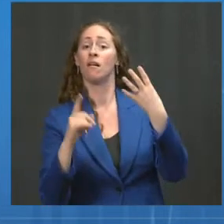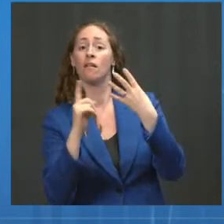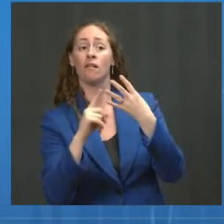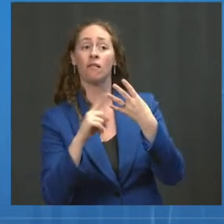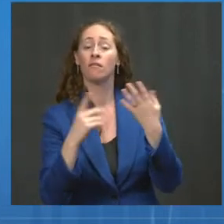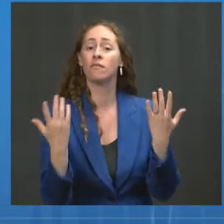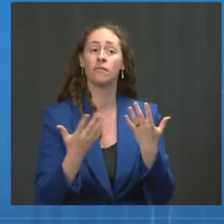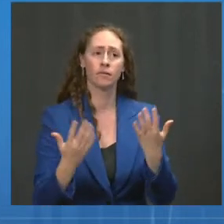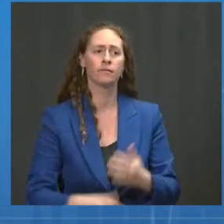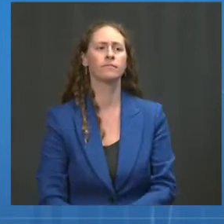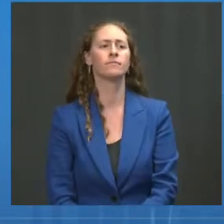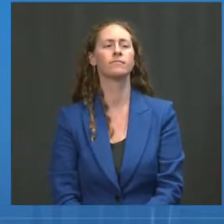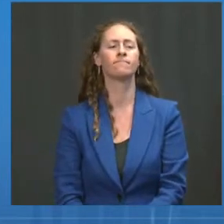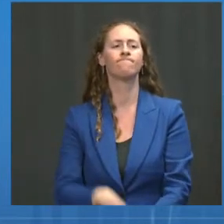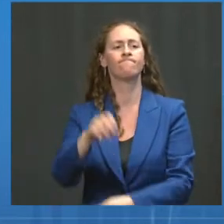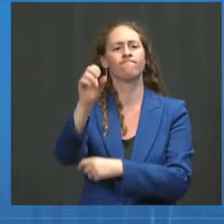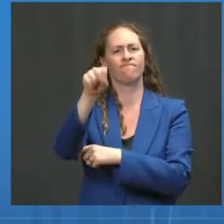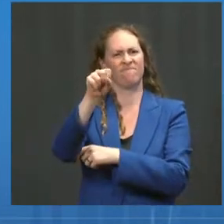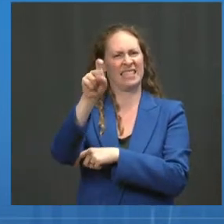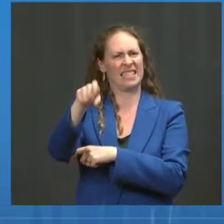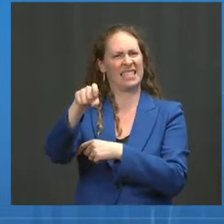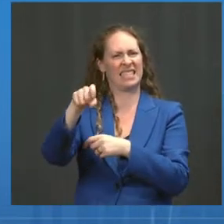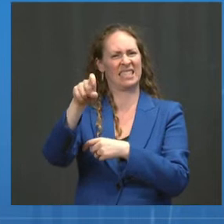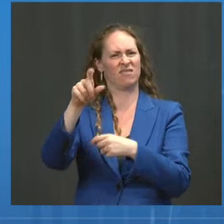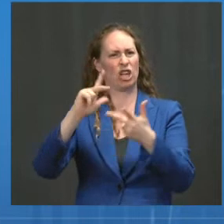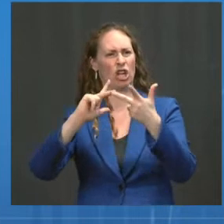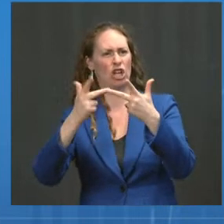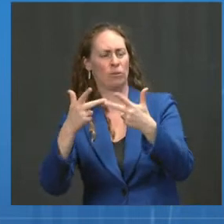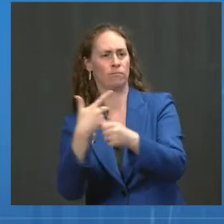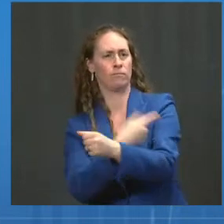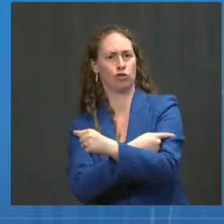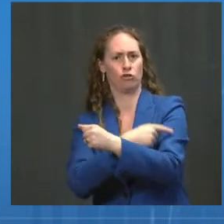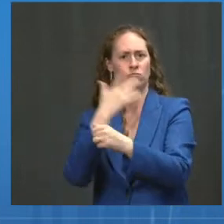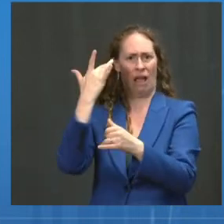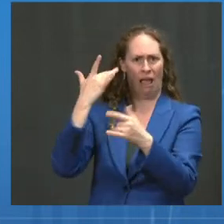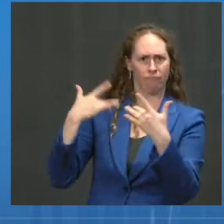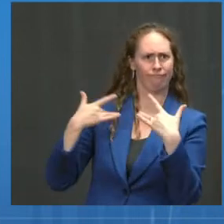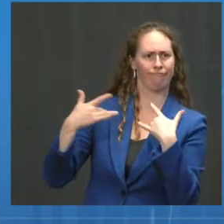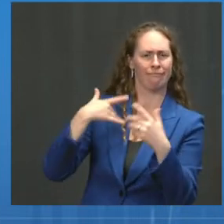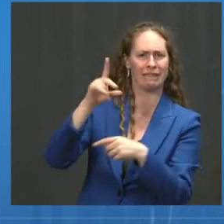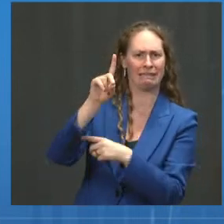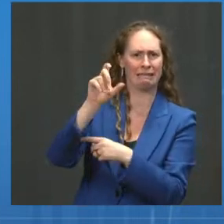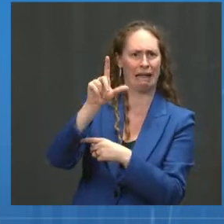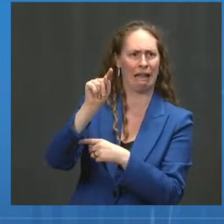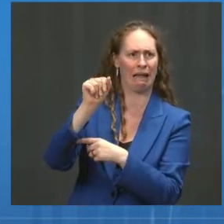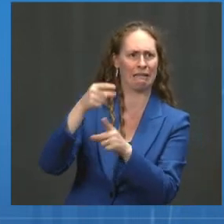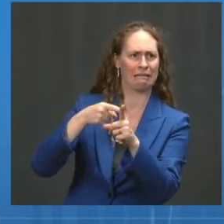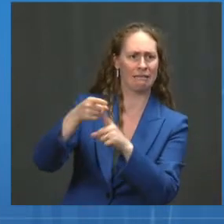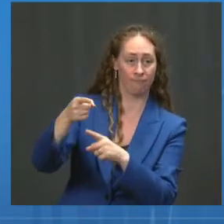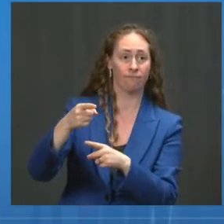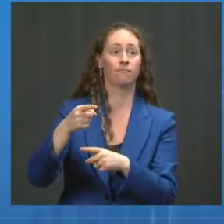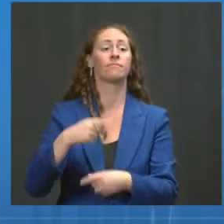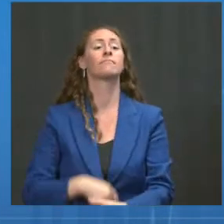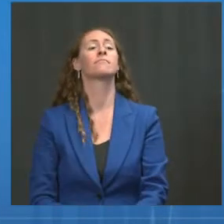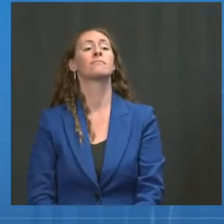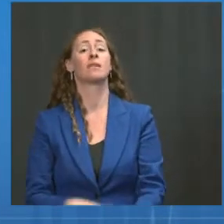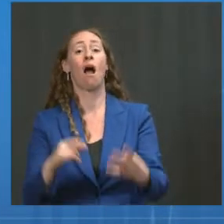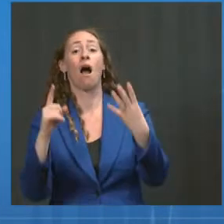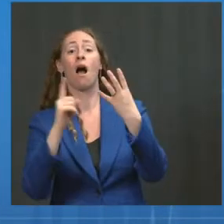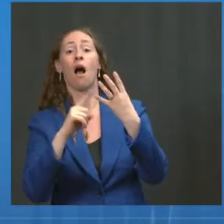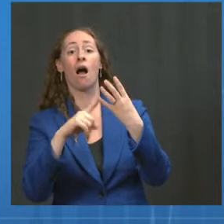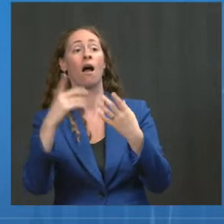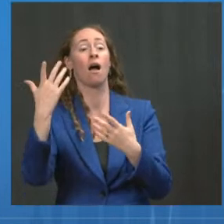problematic Delta variant. And finally, a boost to mRNA immunization increases antibody